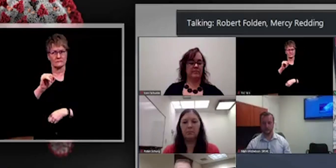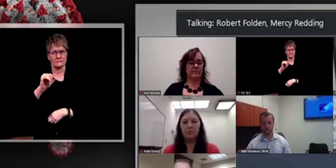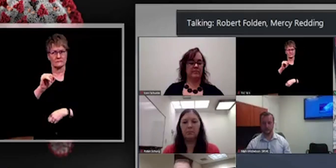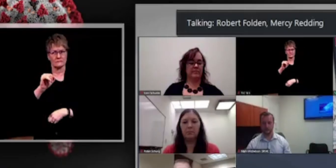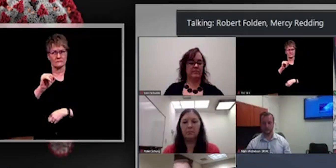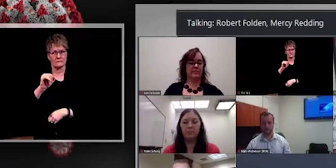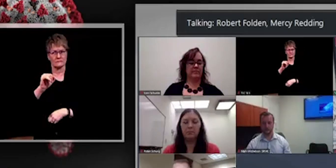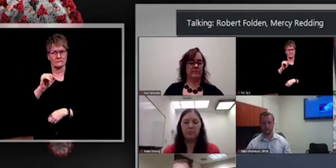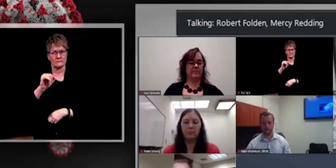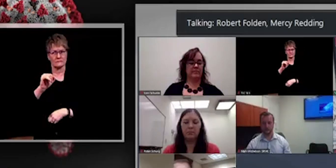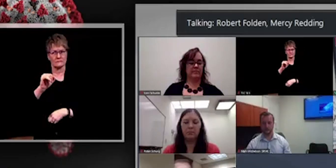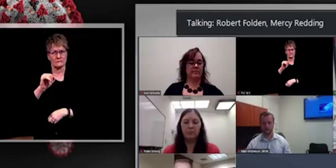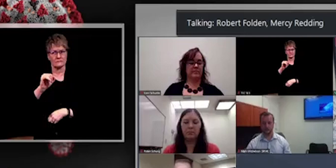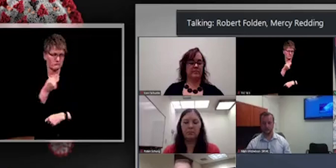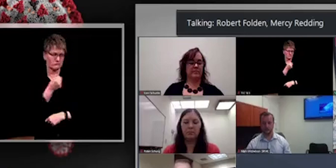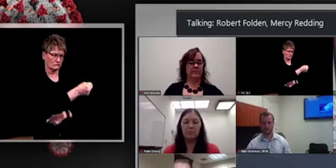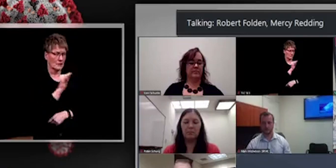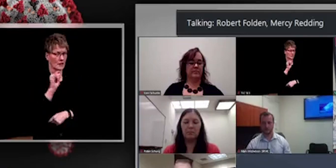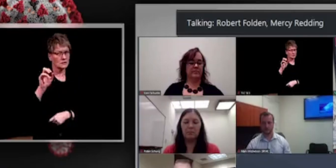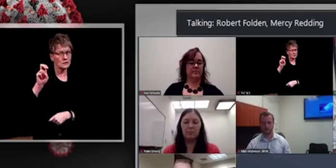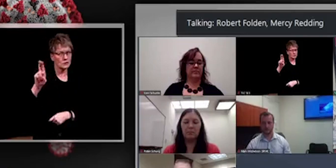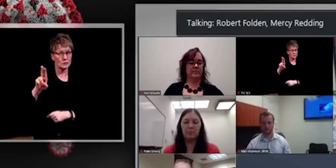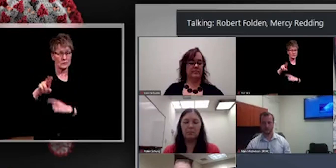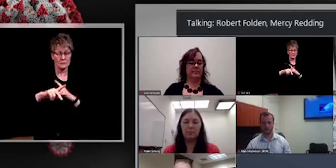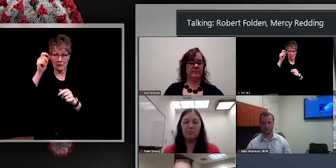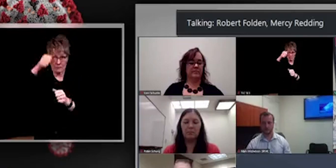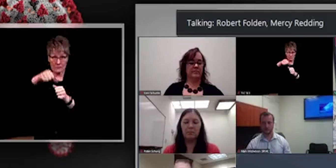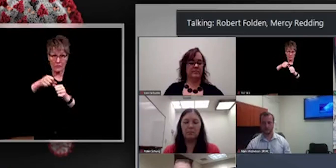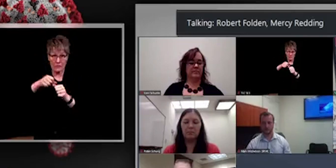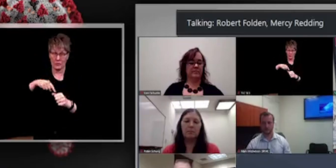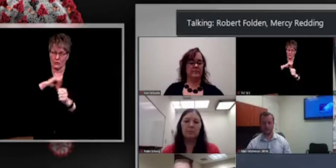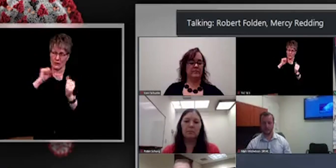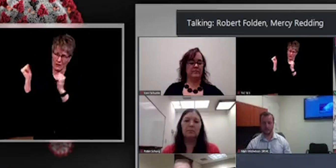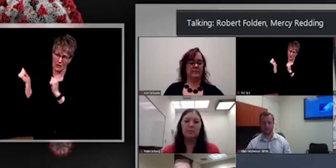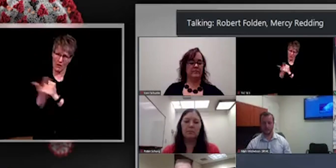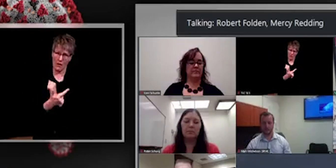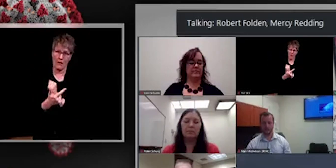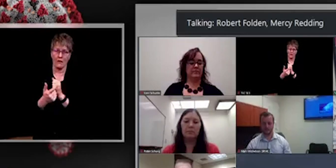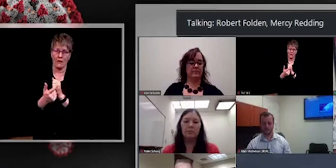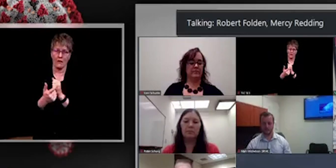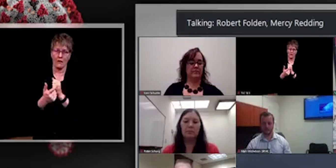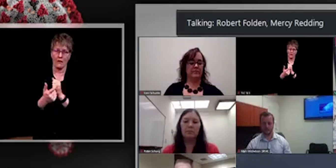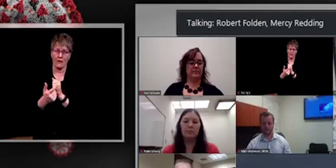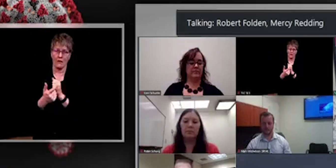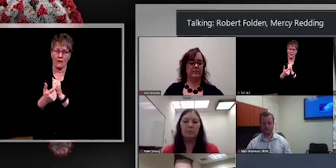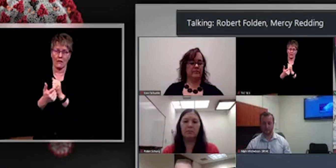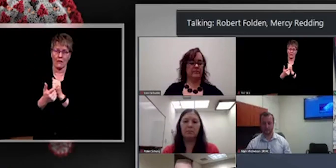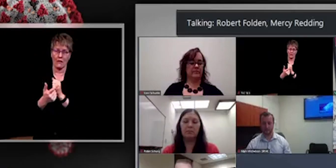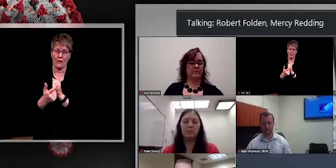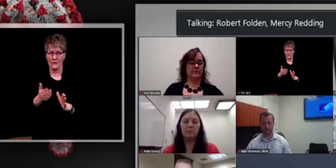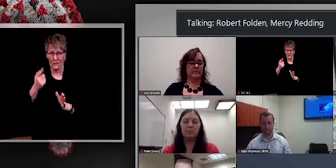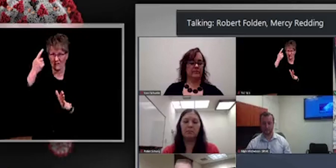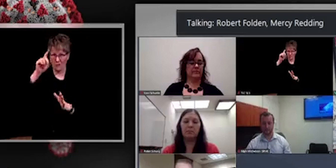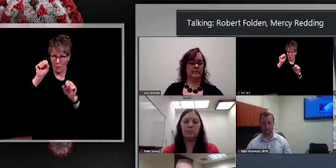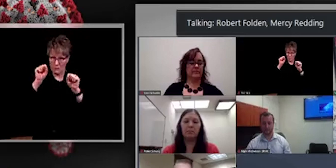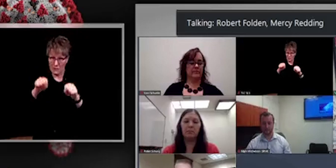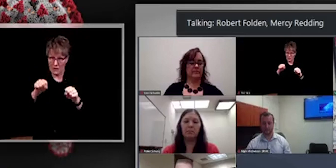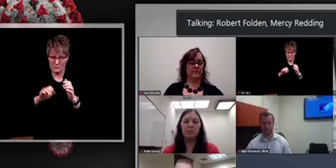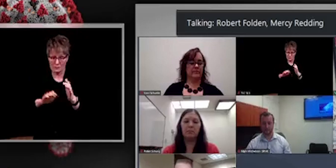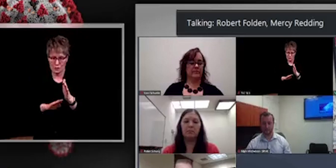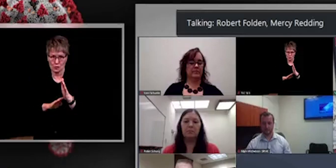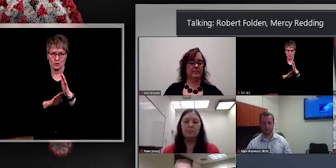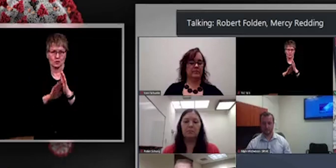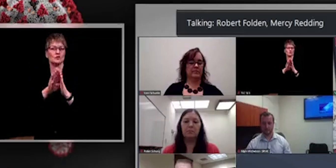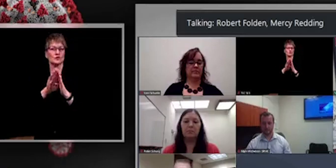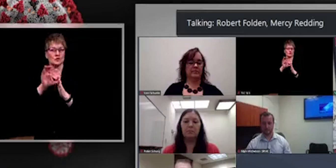But, but part of that preparation that all of us did is the potential to surge. And as I mentioned last week, if there's one